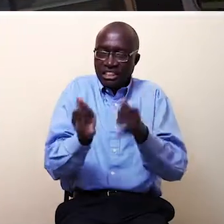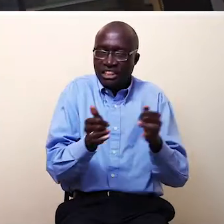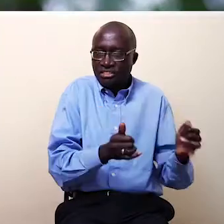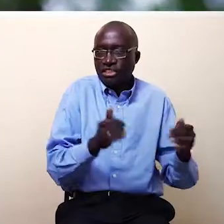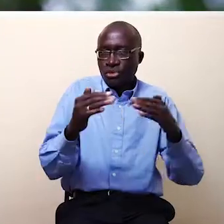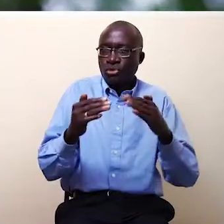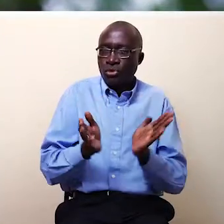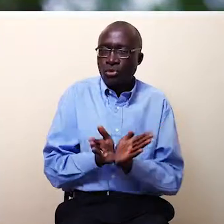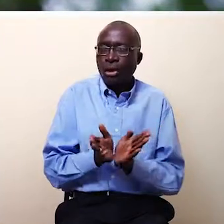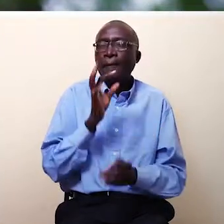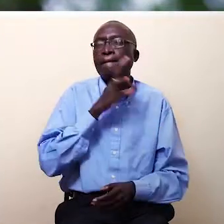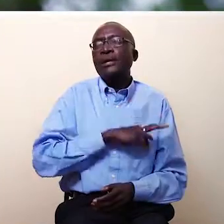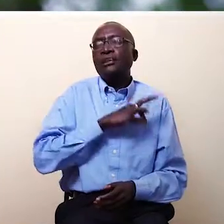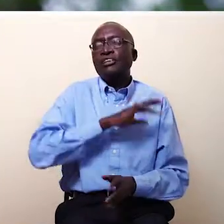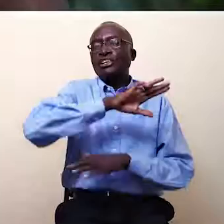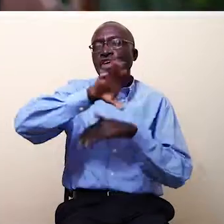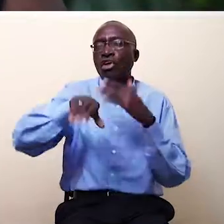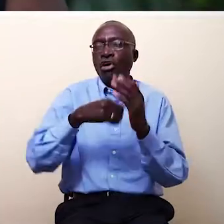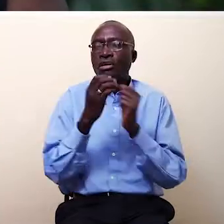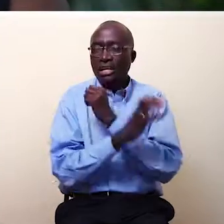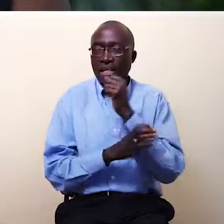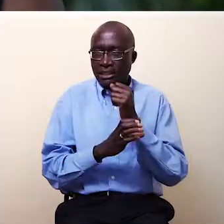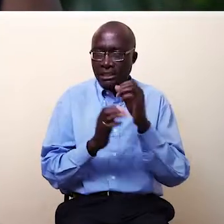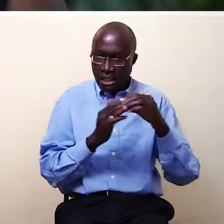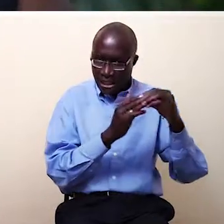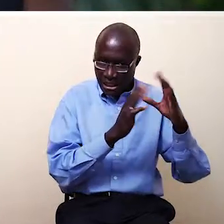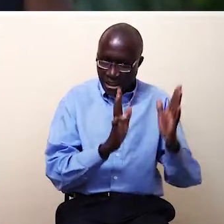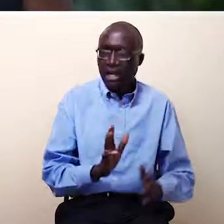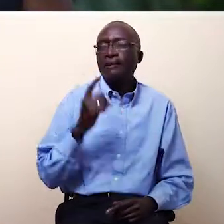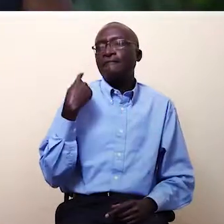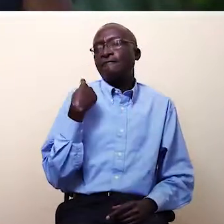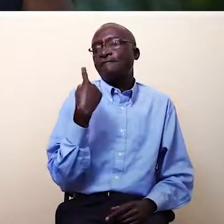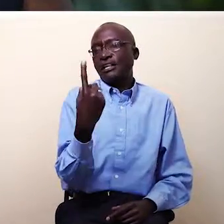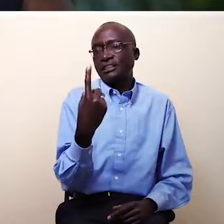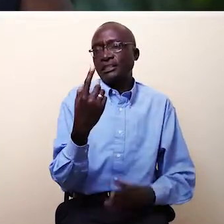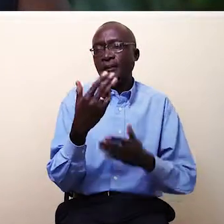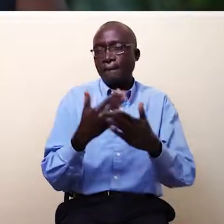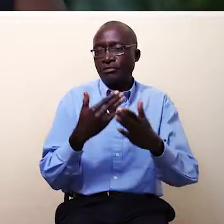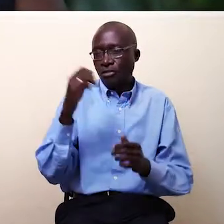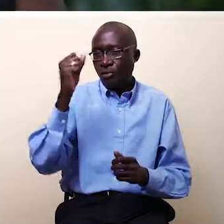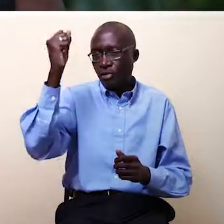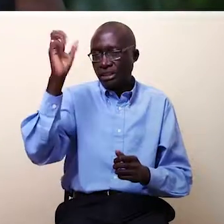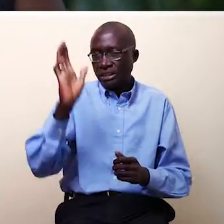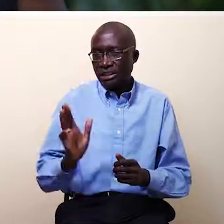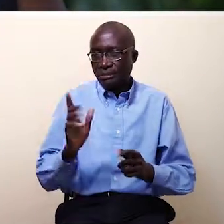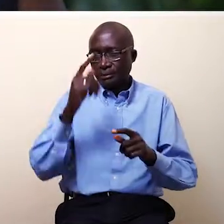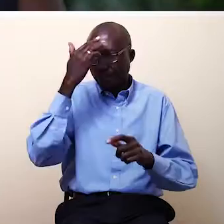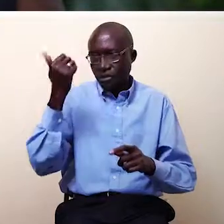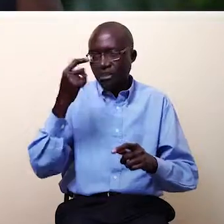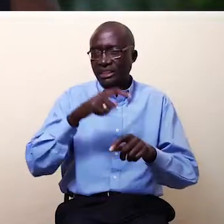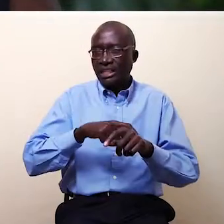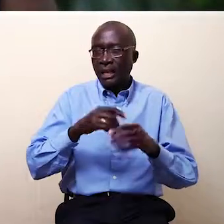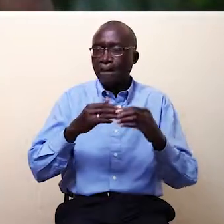communities for the benefit of the whole country. Be a leader first before you're a politician. And because when you're a leader,